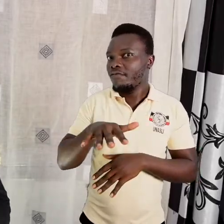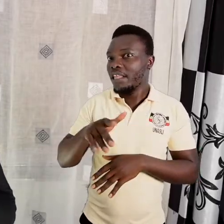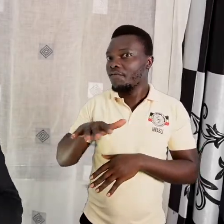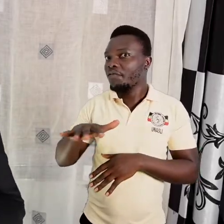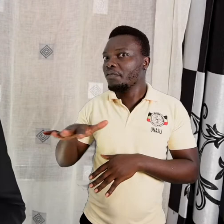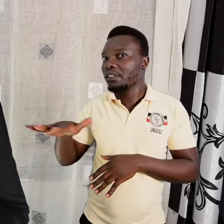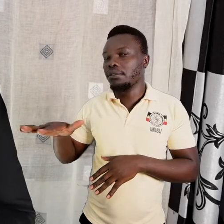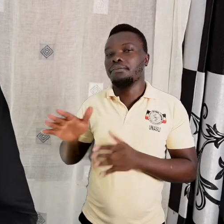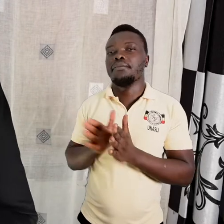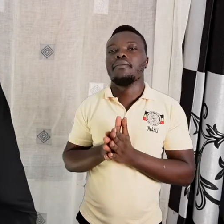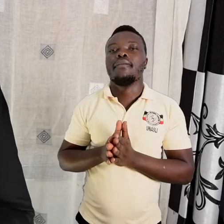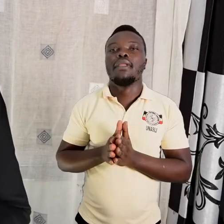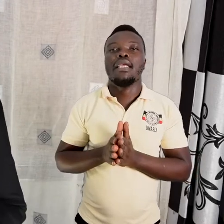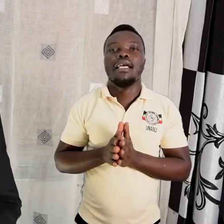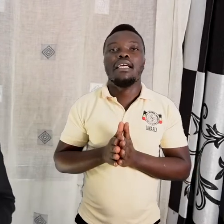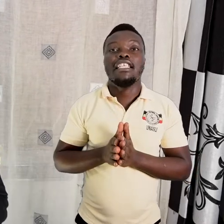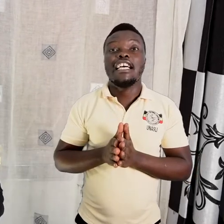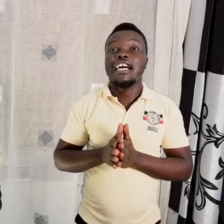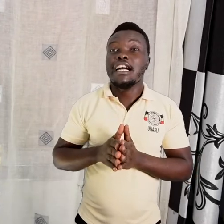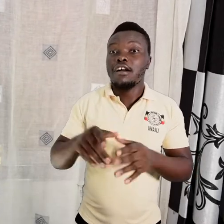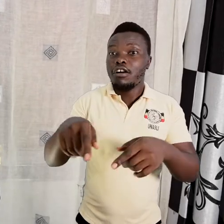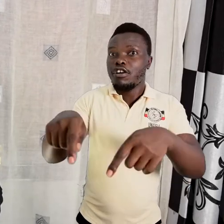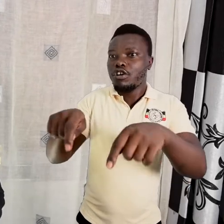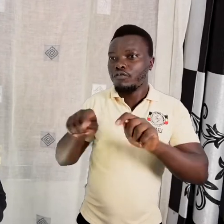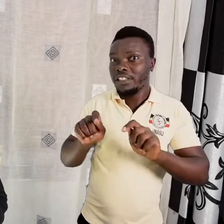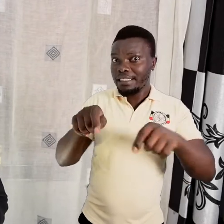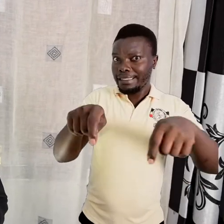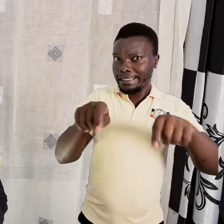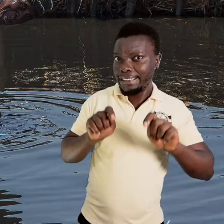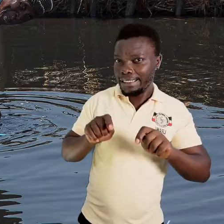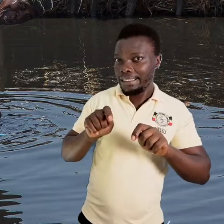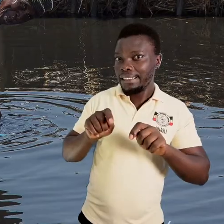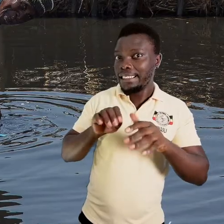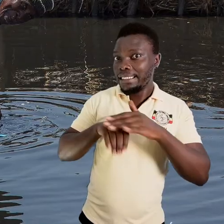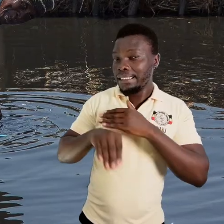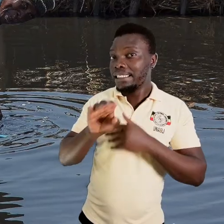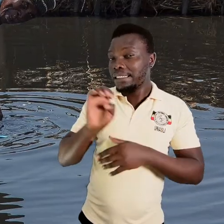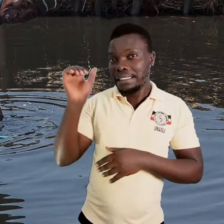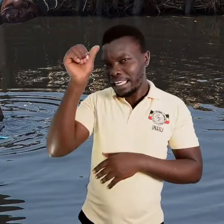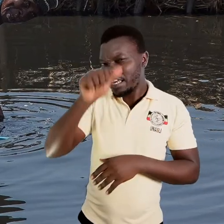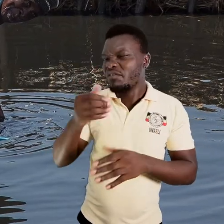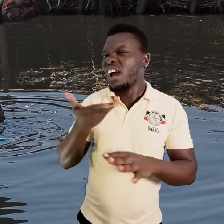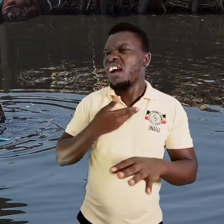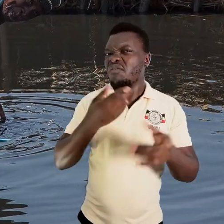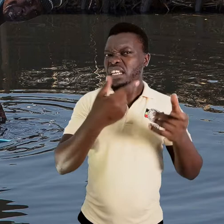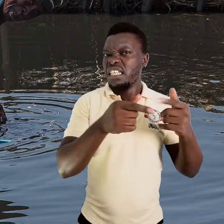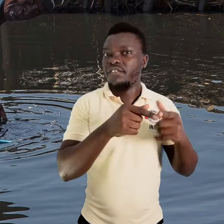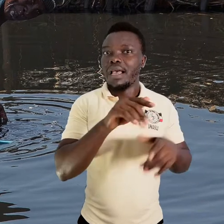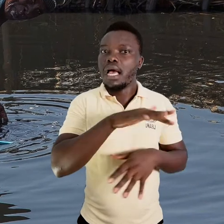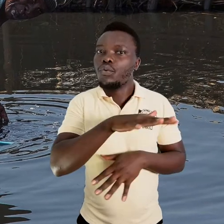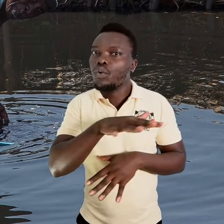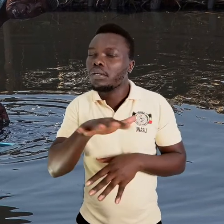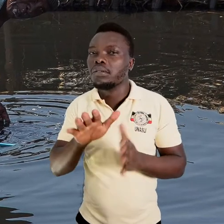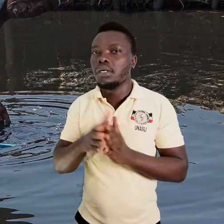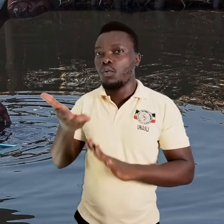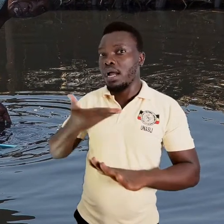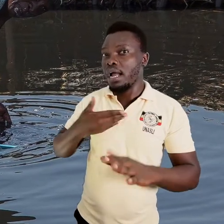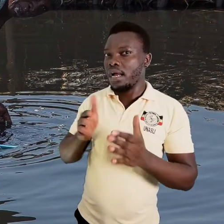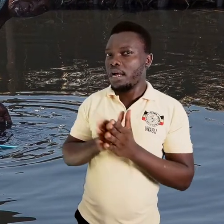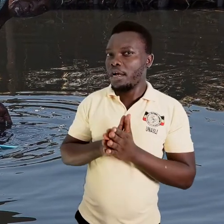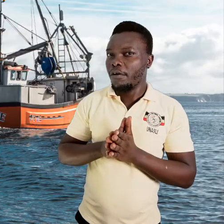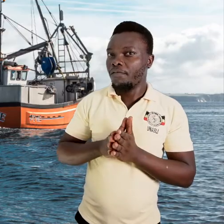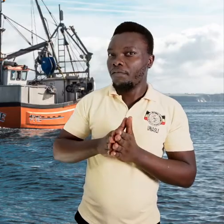Fish in East Africa is caught in different fishing grounds. Some are inland fishing grounds.